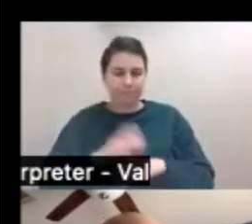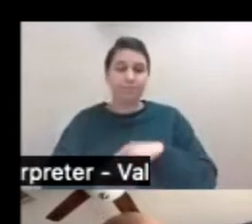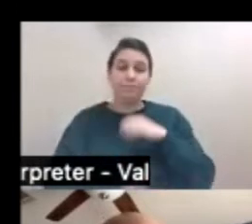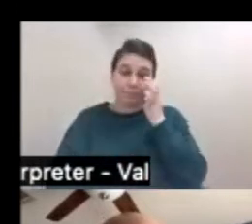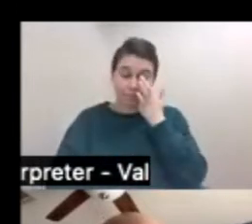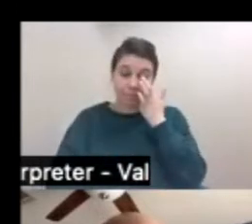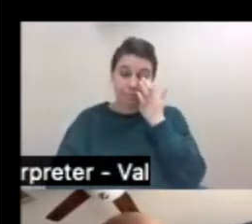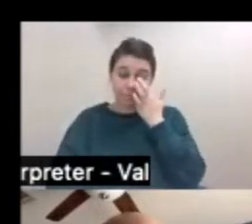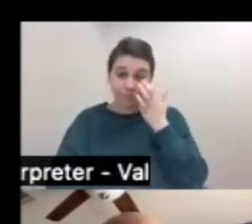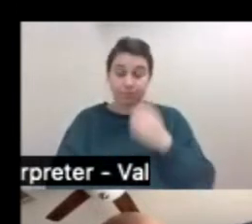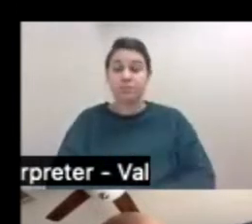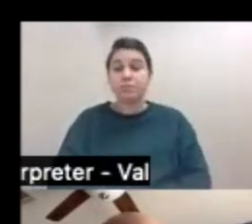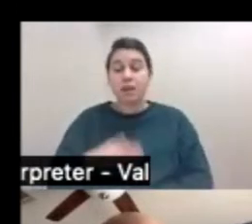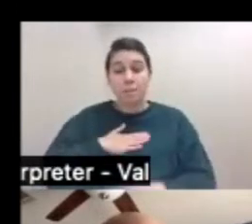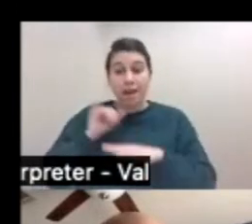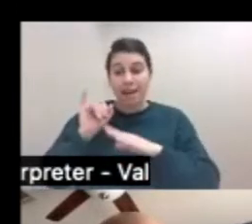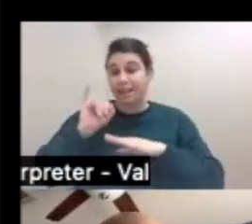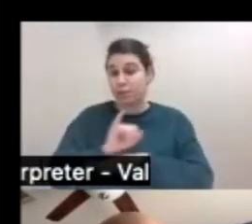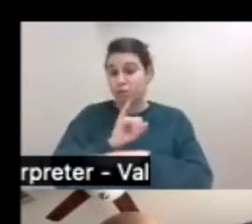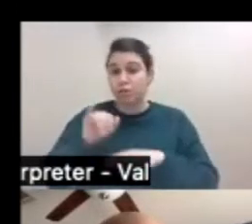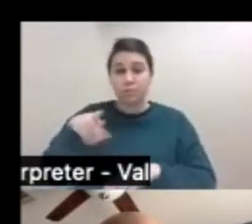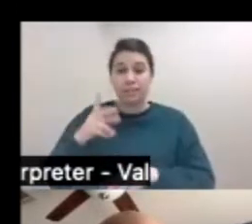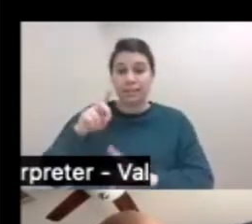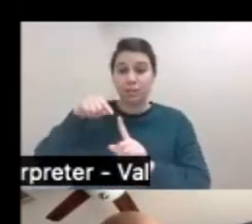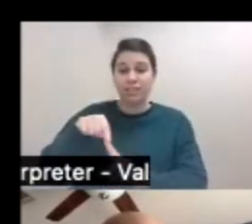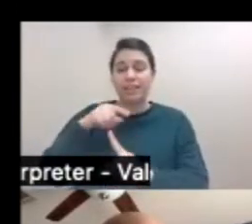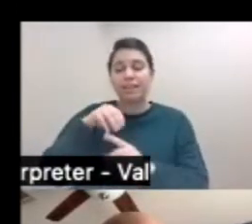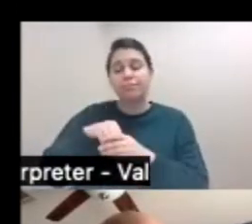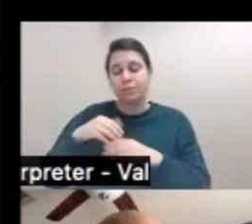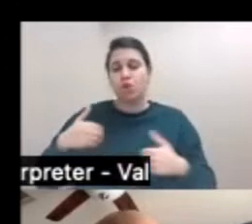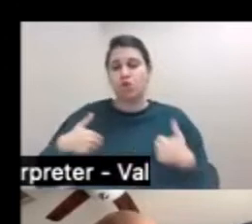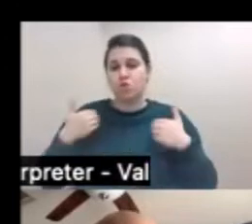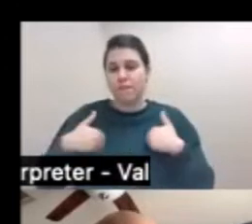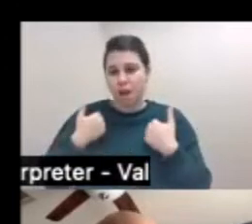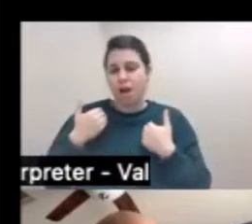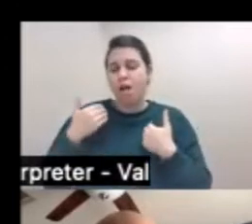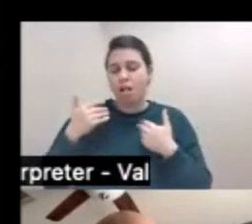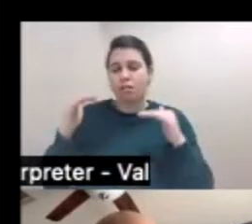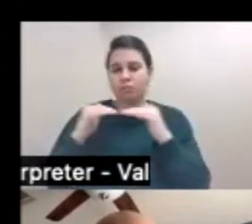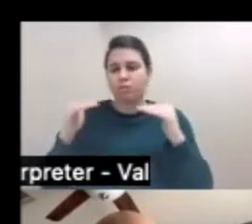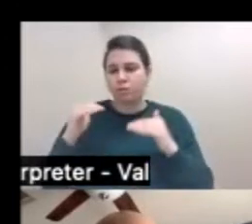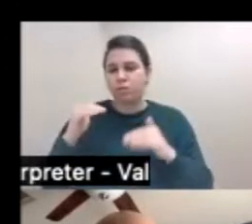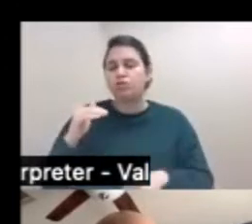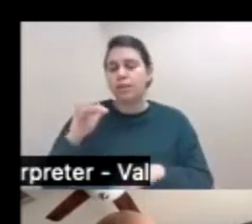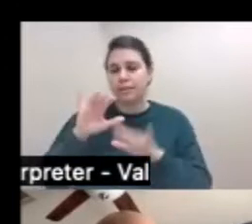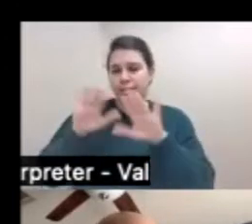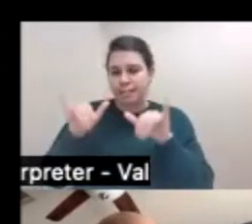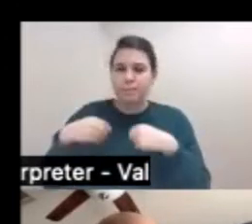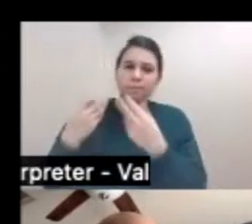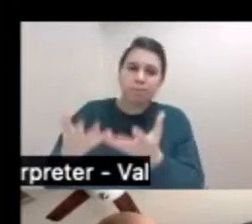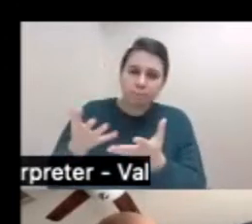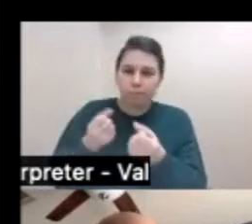completed my internship, my doctoral internship in the juvenile justice system, providing therapy to adolescents and their families.